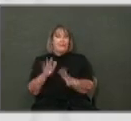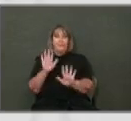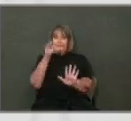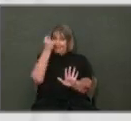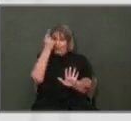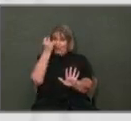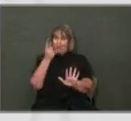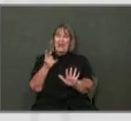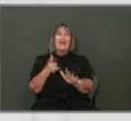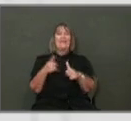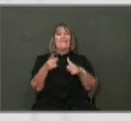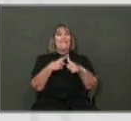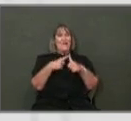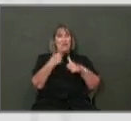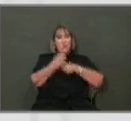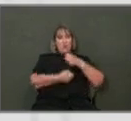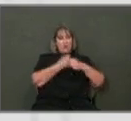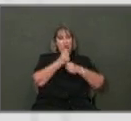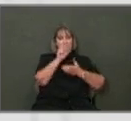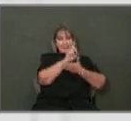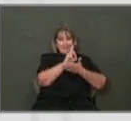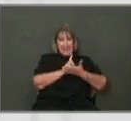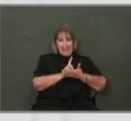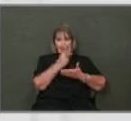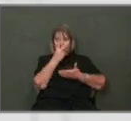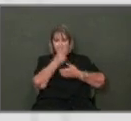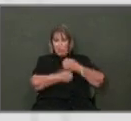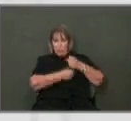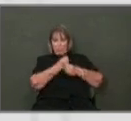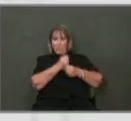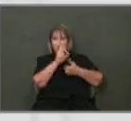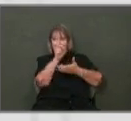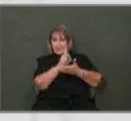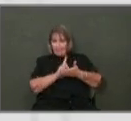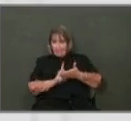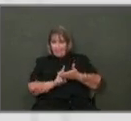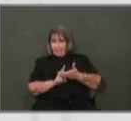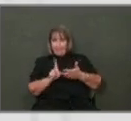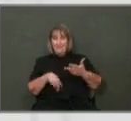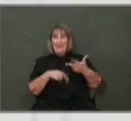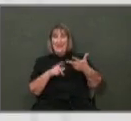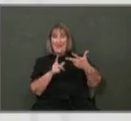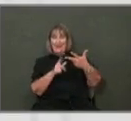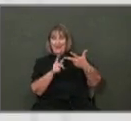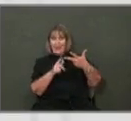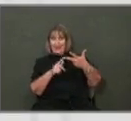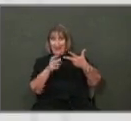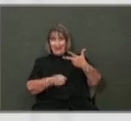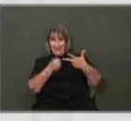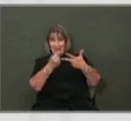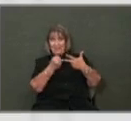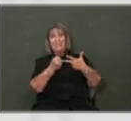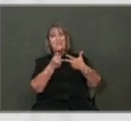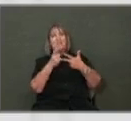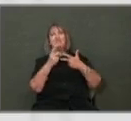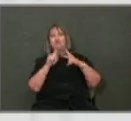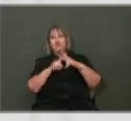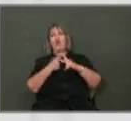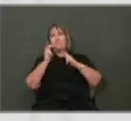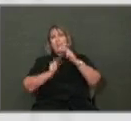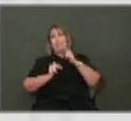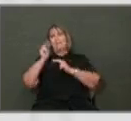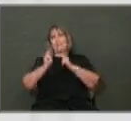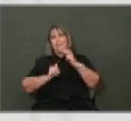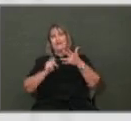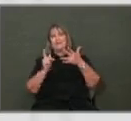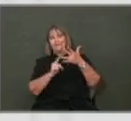years is design, and then we get construction heavy in years three, four, and five. Part